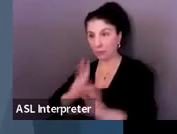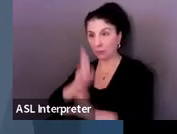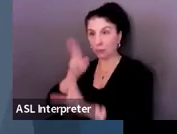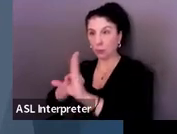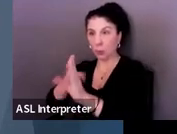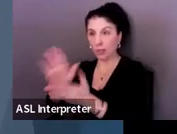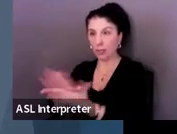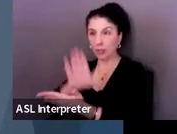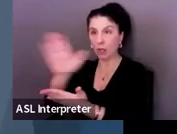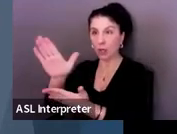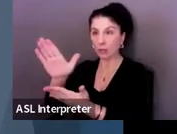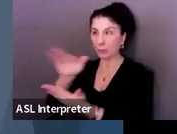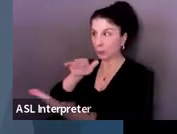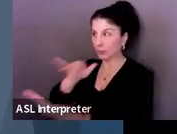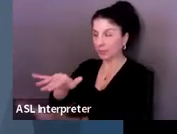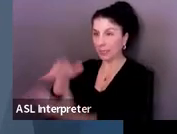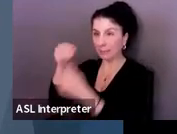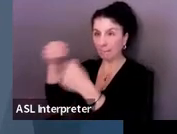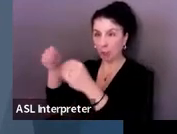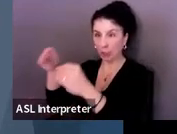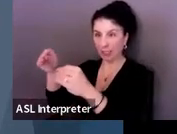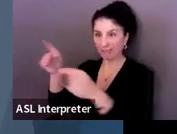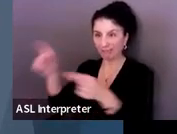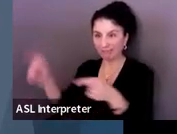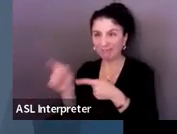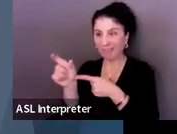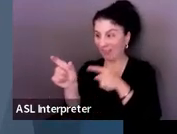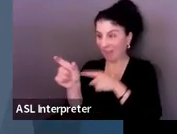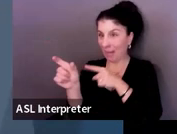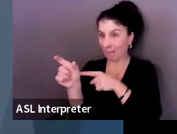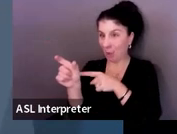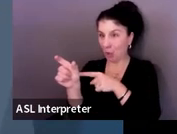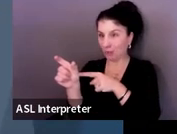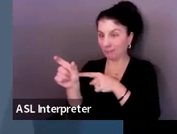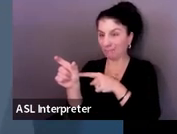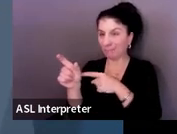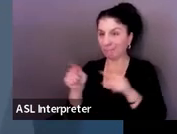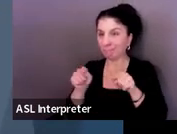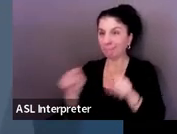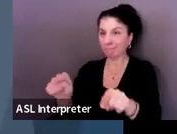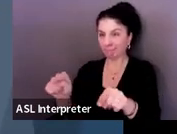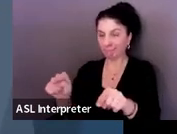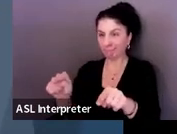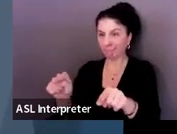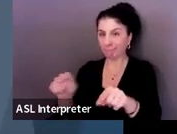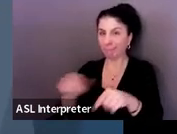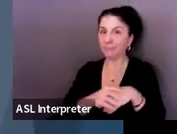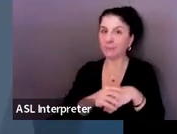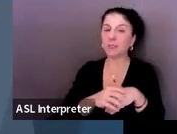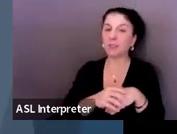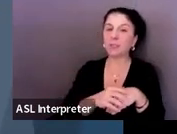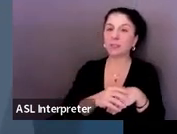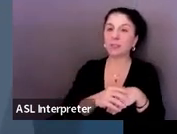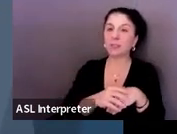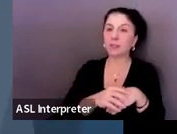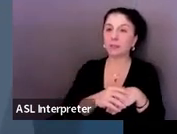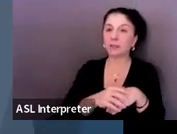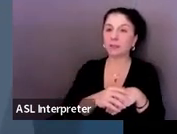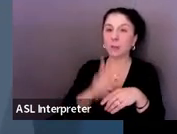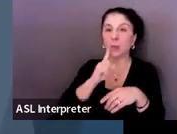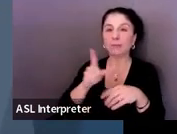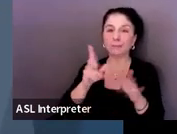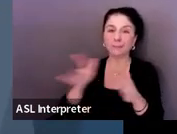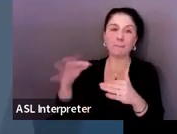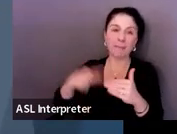to study marketing. The student will work on managing their anxiety by using techniques and that can benefit them in their